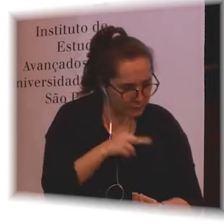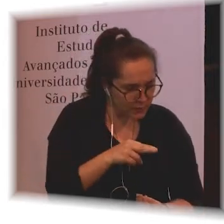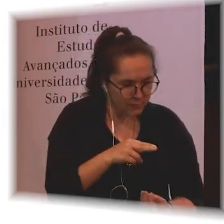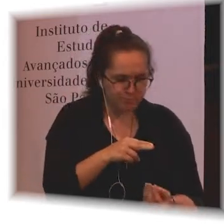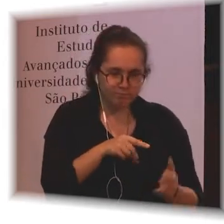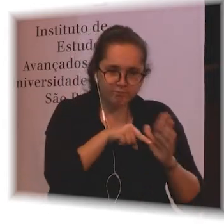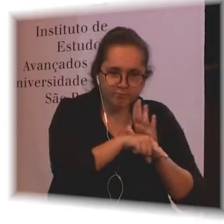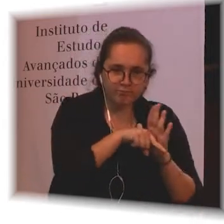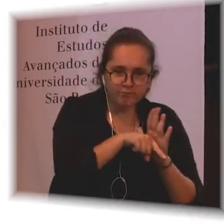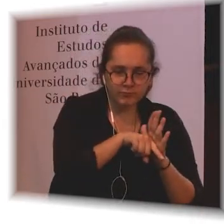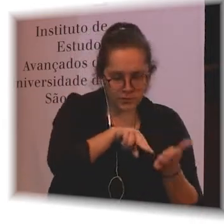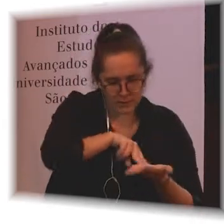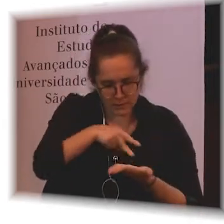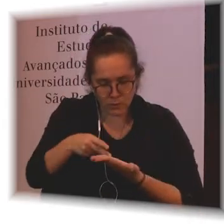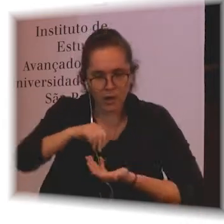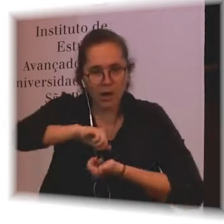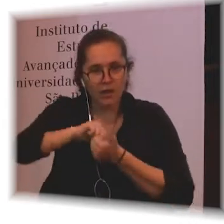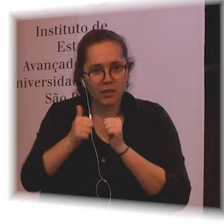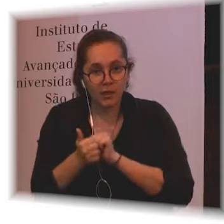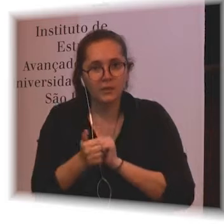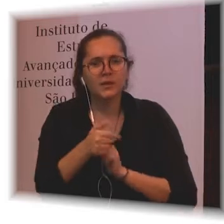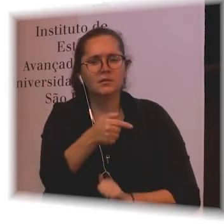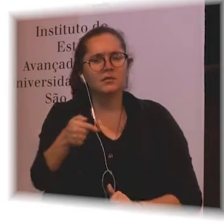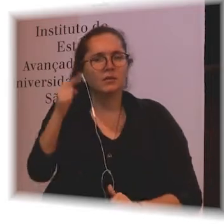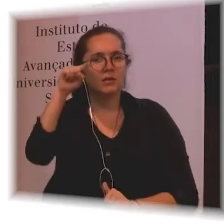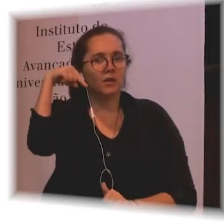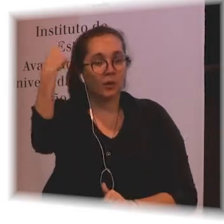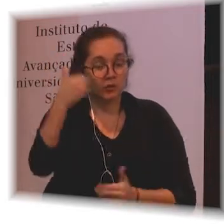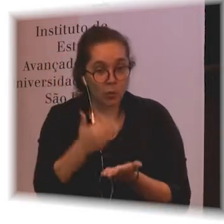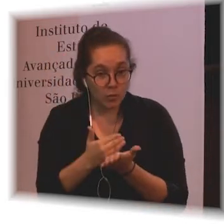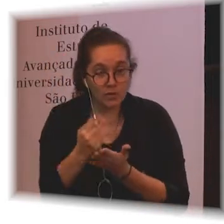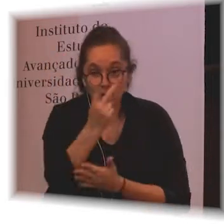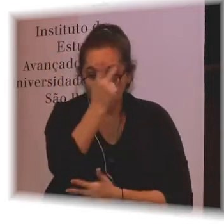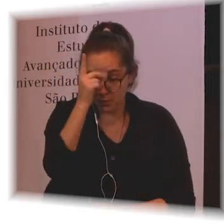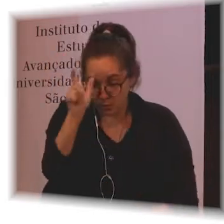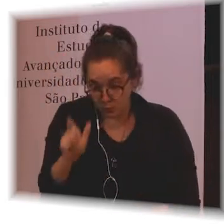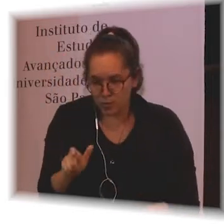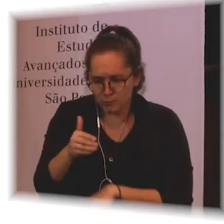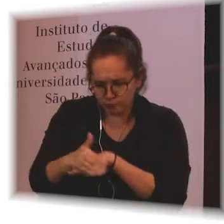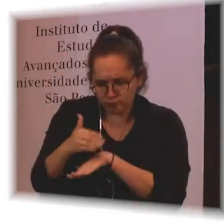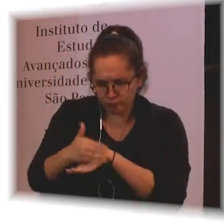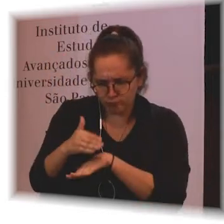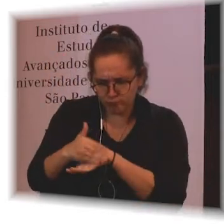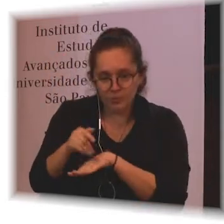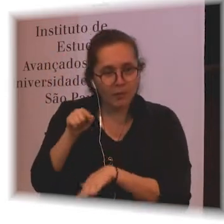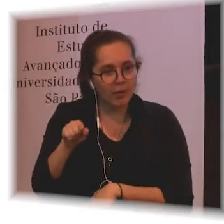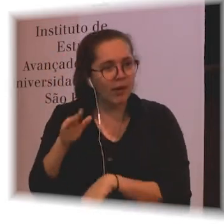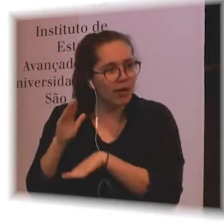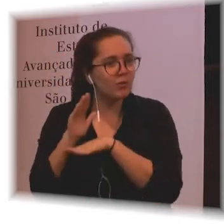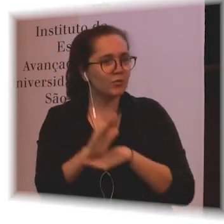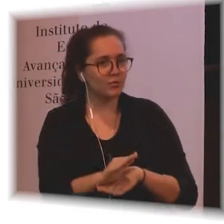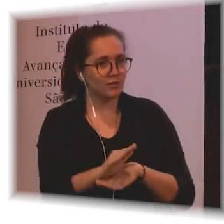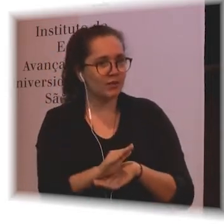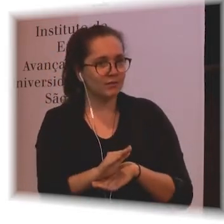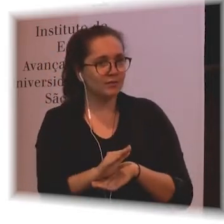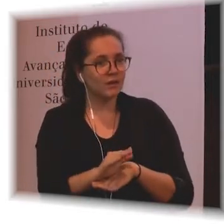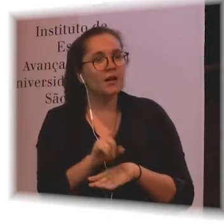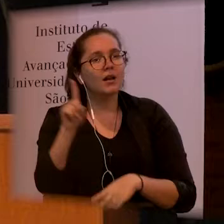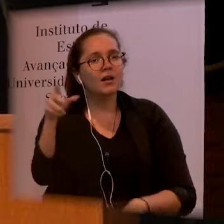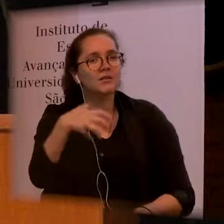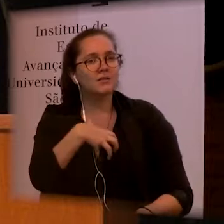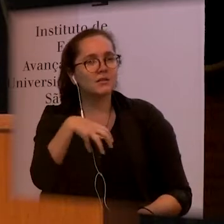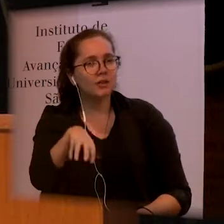we're going to start training people in giving this intervention. So in both Salvador and in Rio, we're training